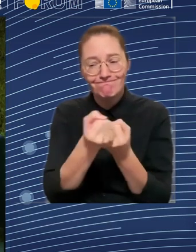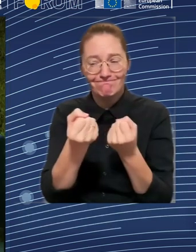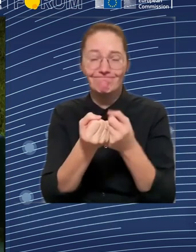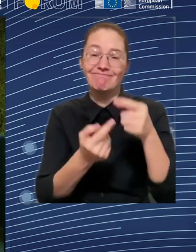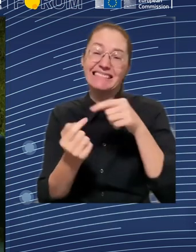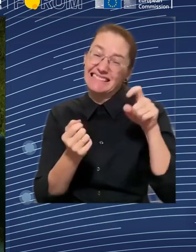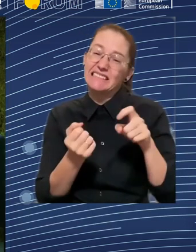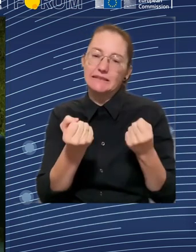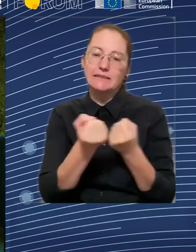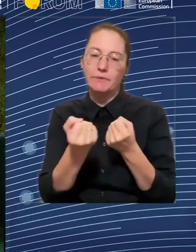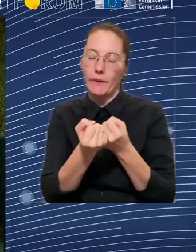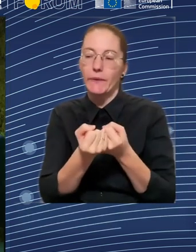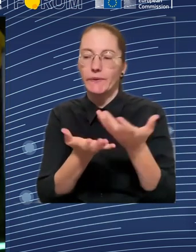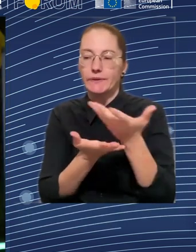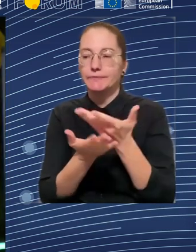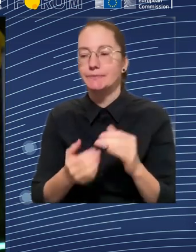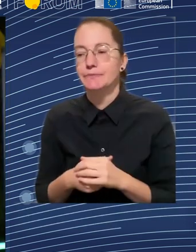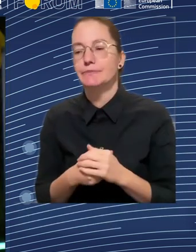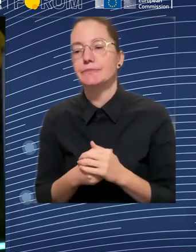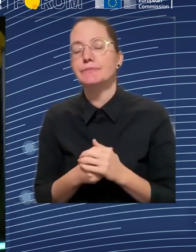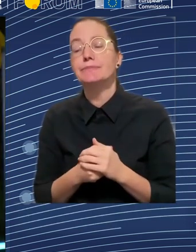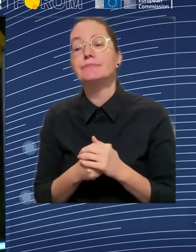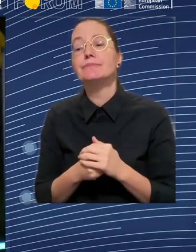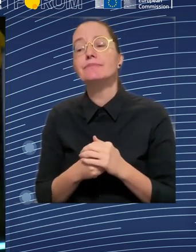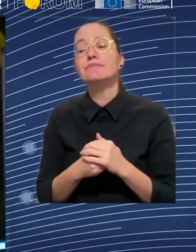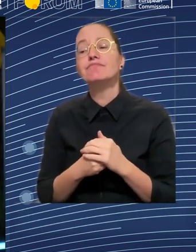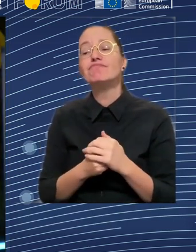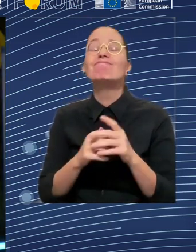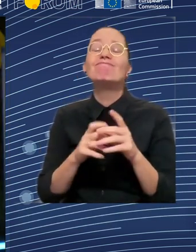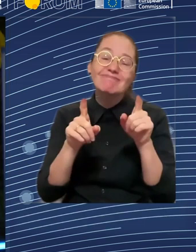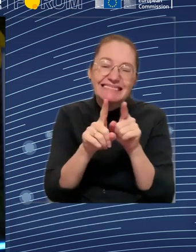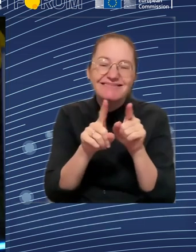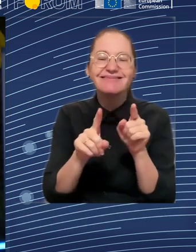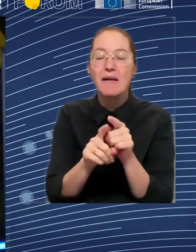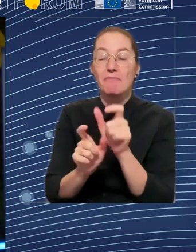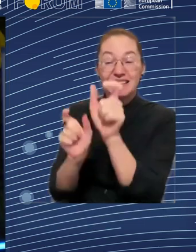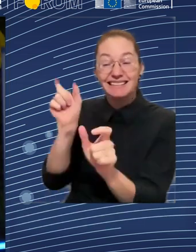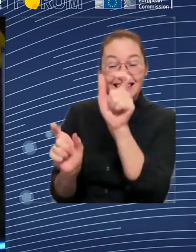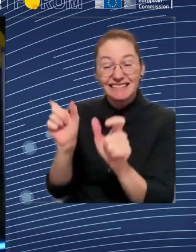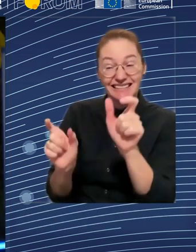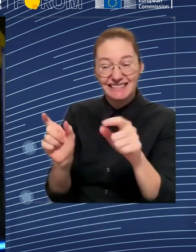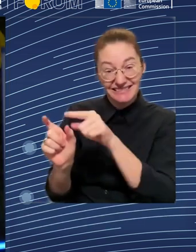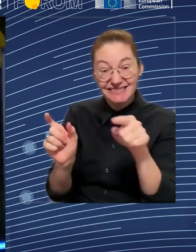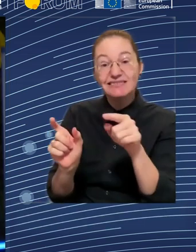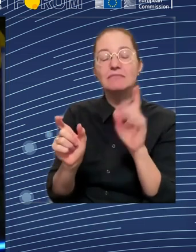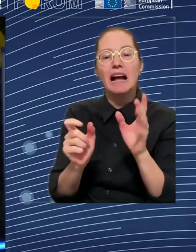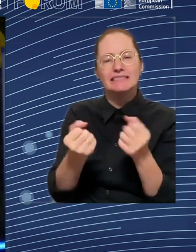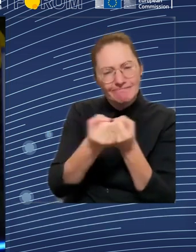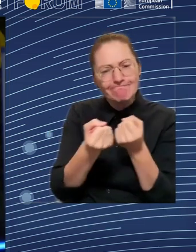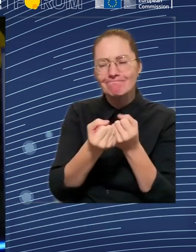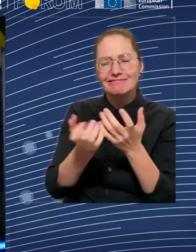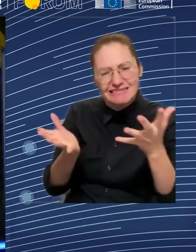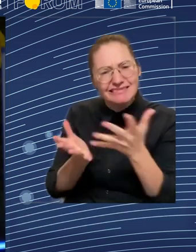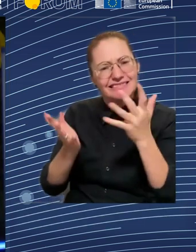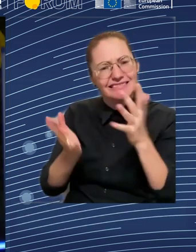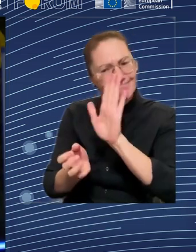policies, like the housing one, like the need to change and